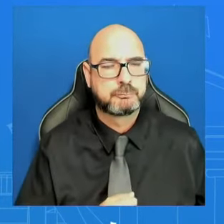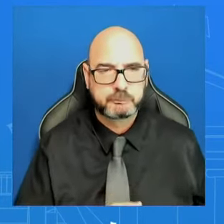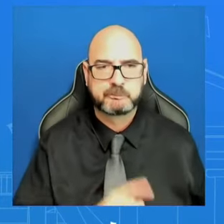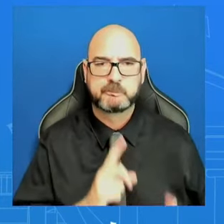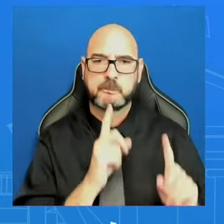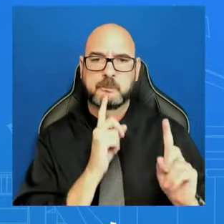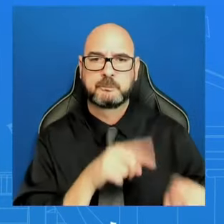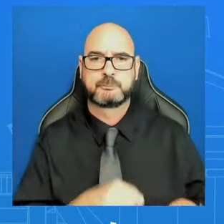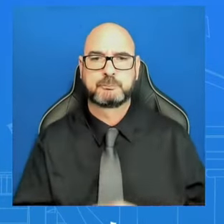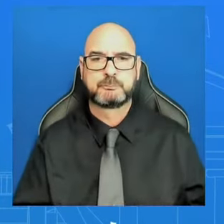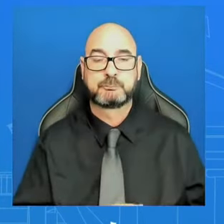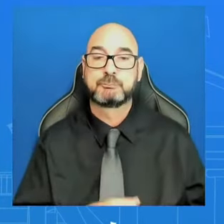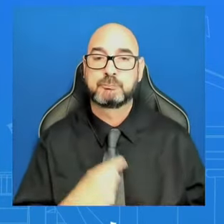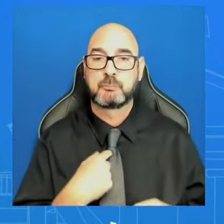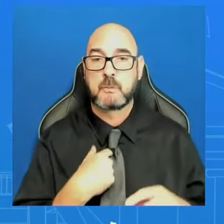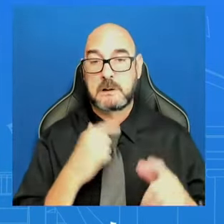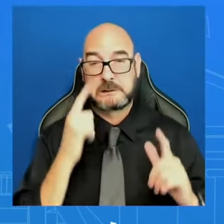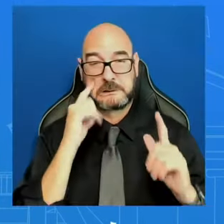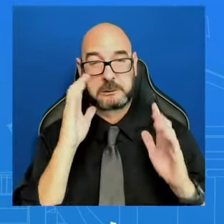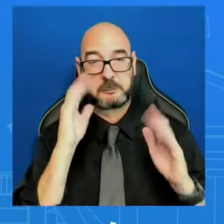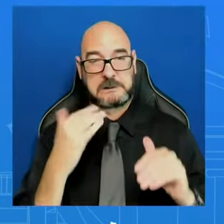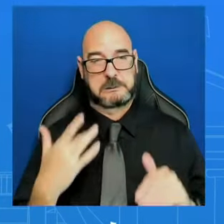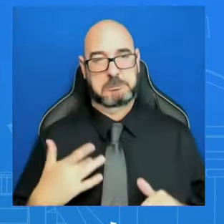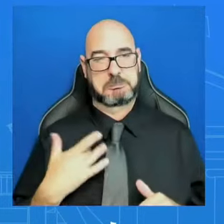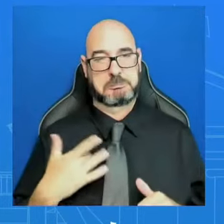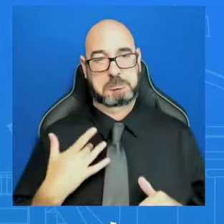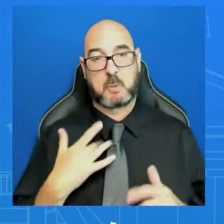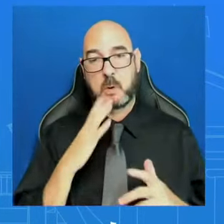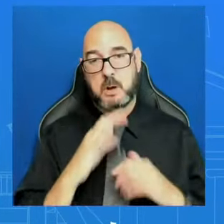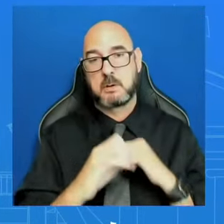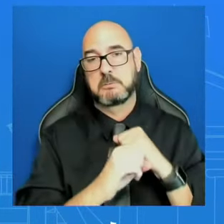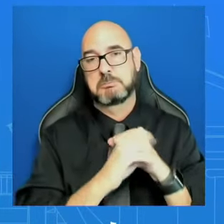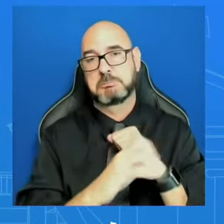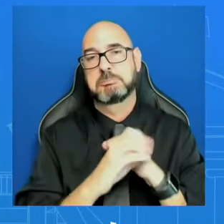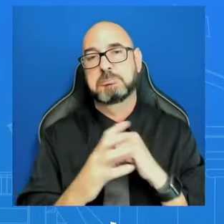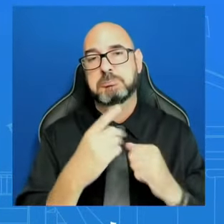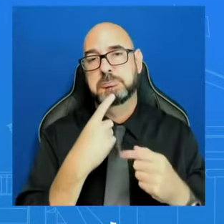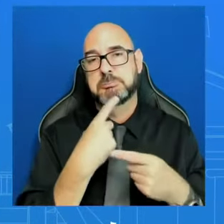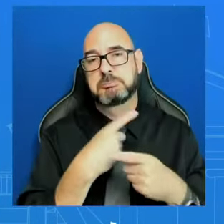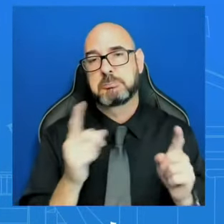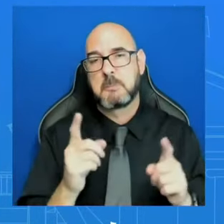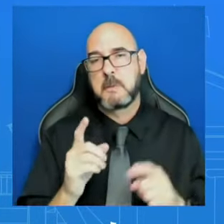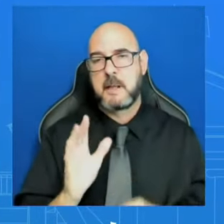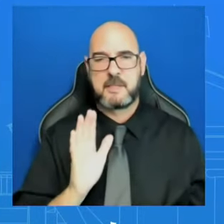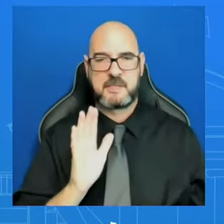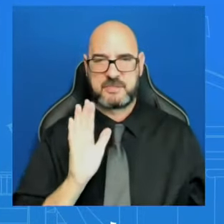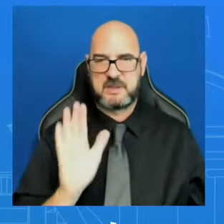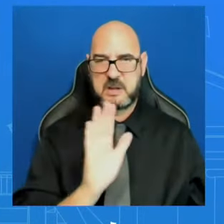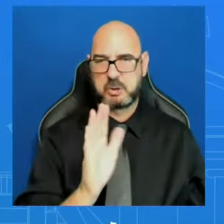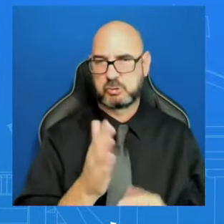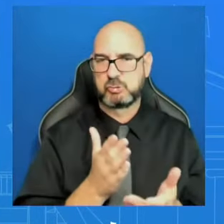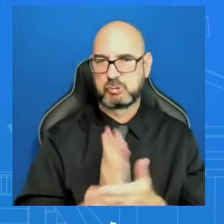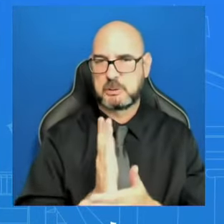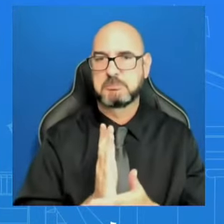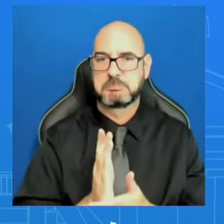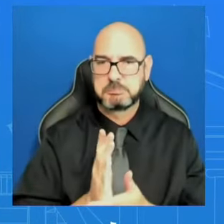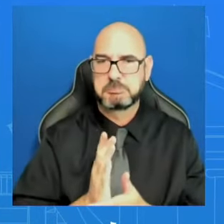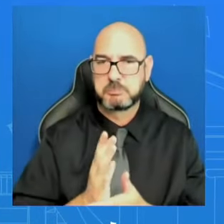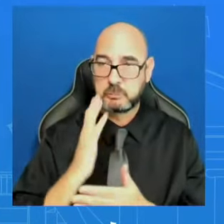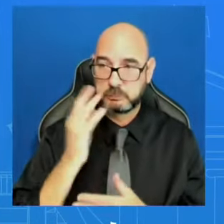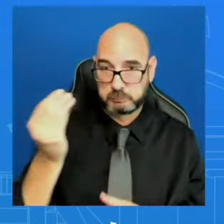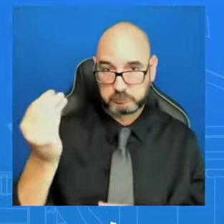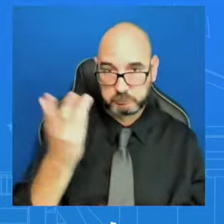and days, but I want to respect their right to manage that process on their own. Okay, and was there any update given